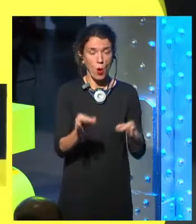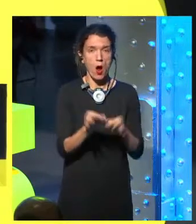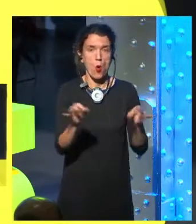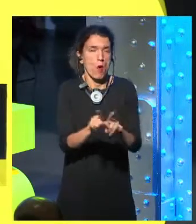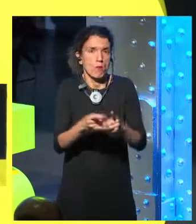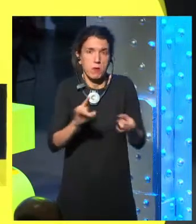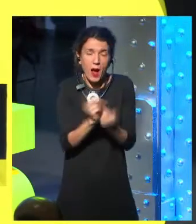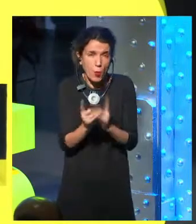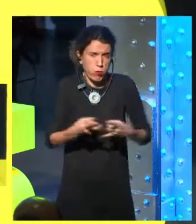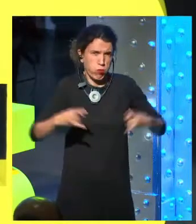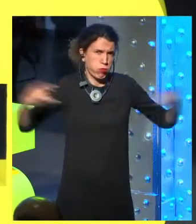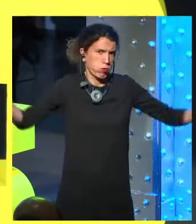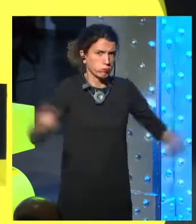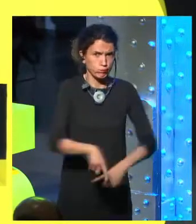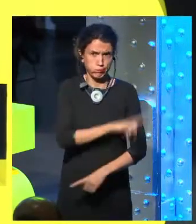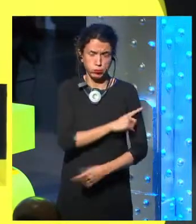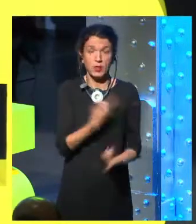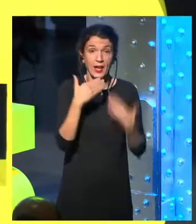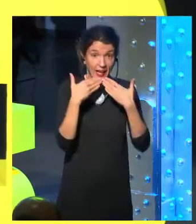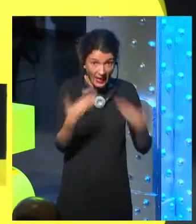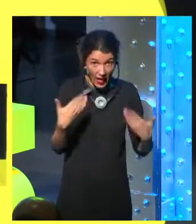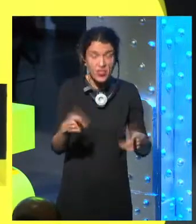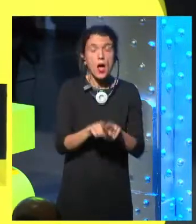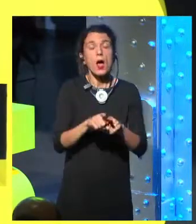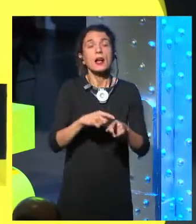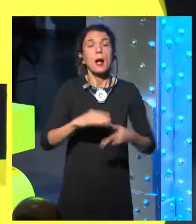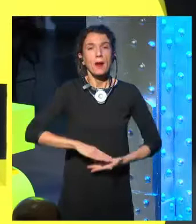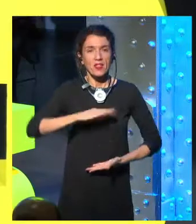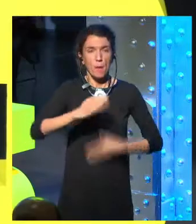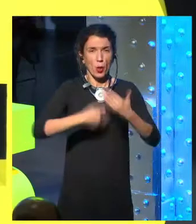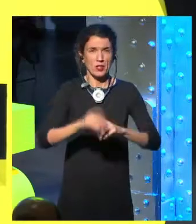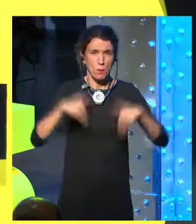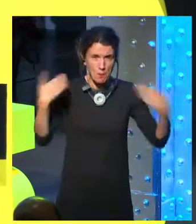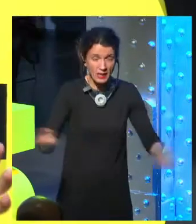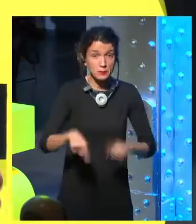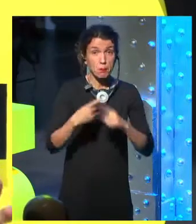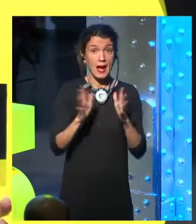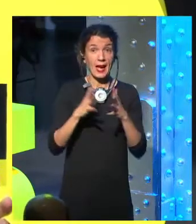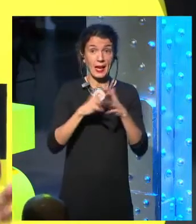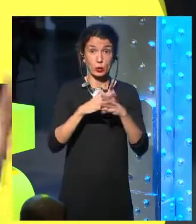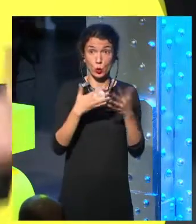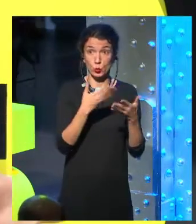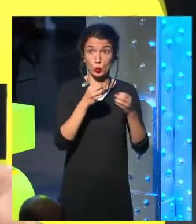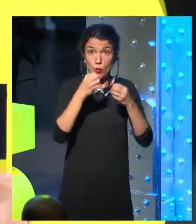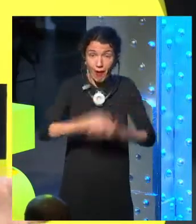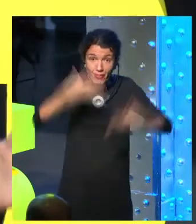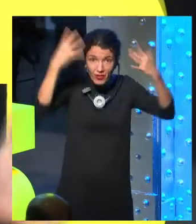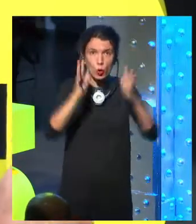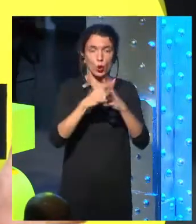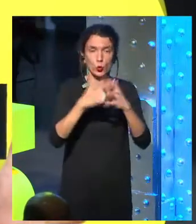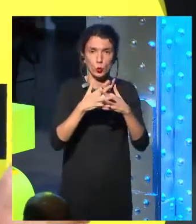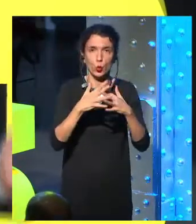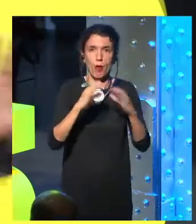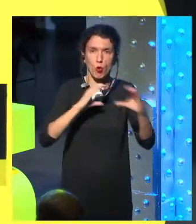that was. Now they are exponential because the processing capability has multiplied, and thanks to the fact that different